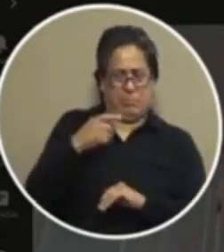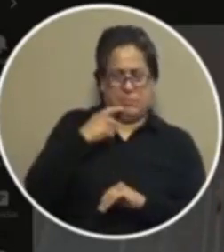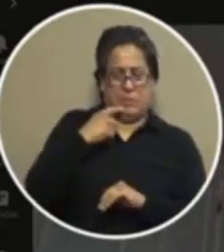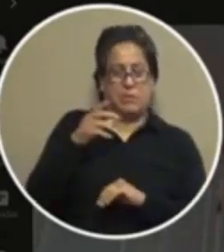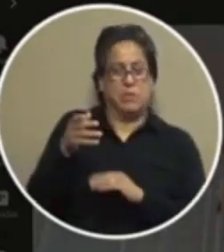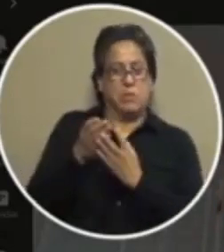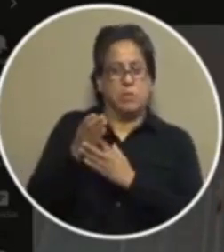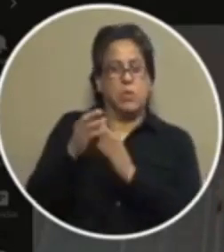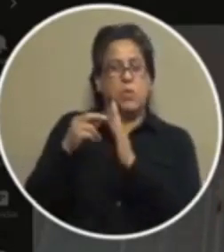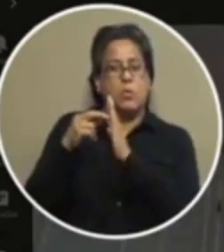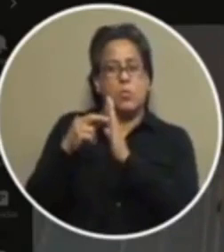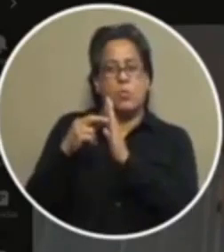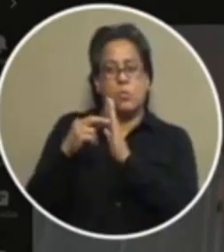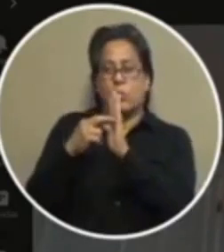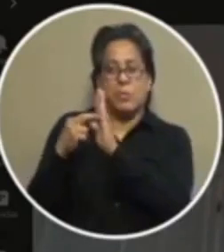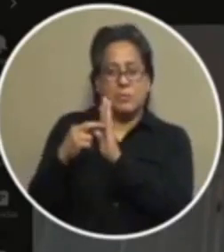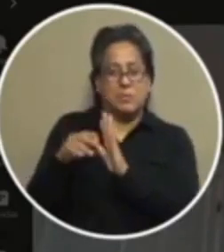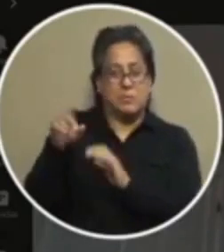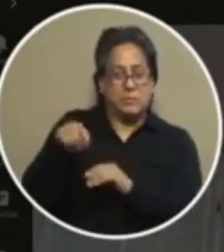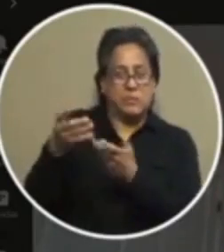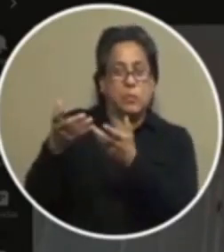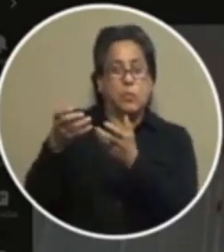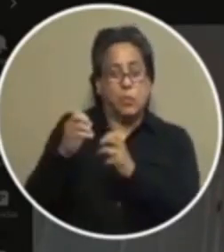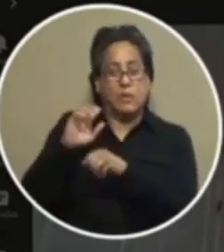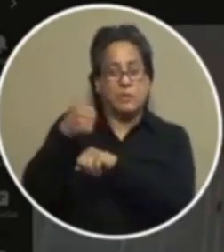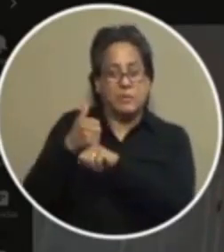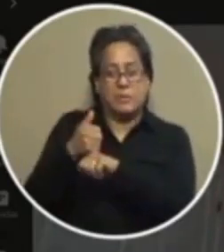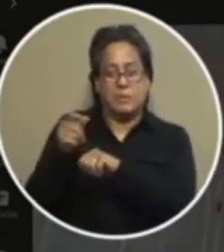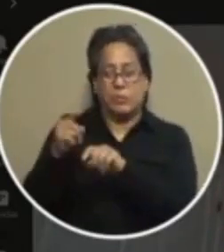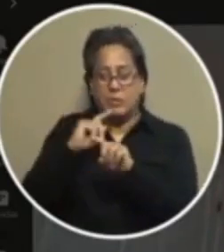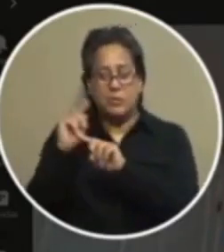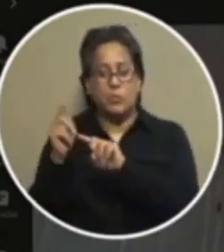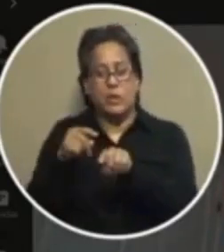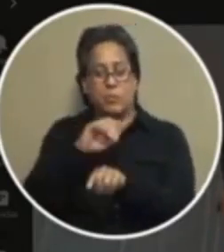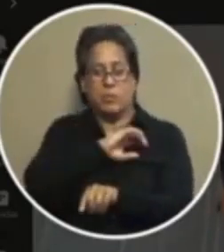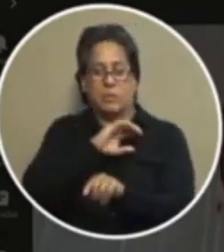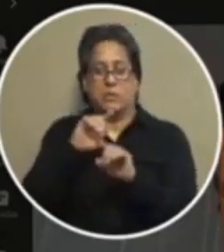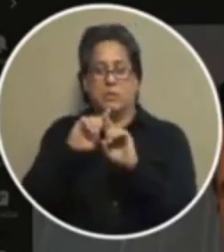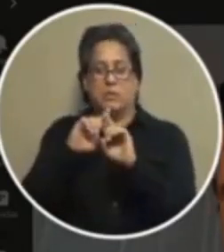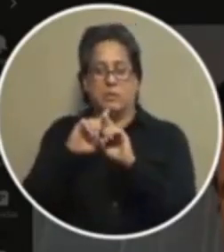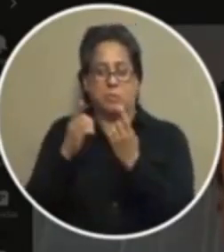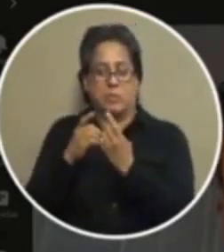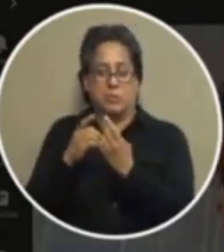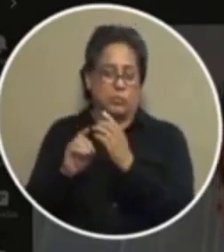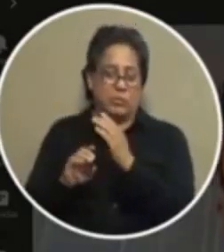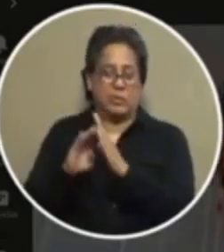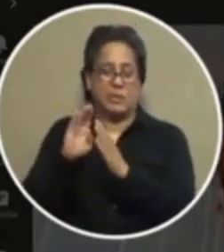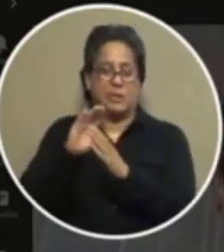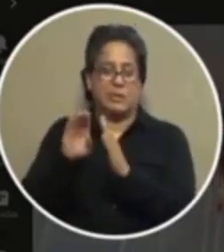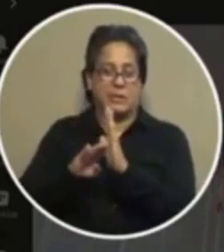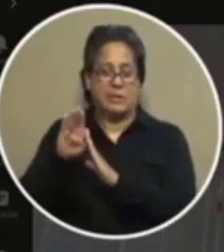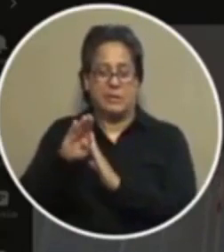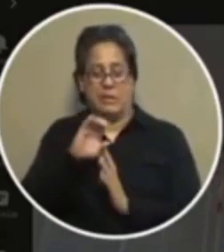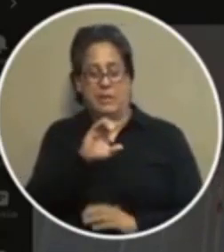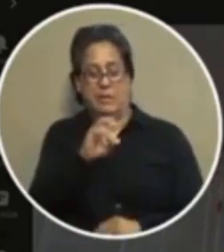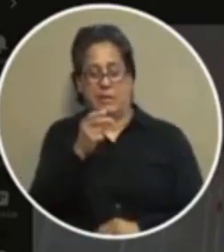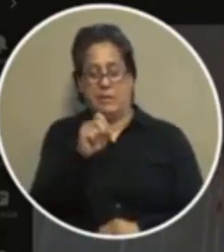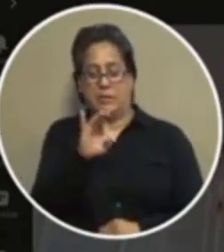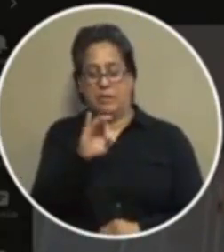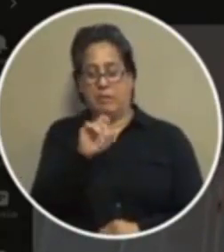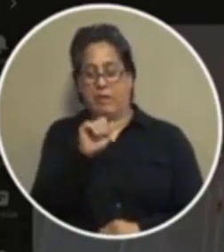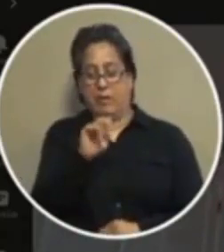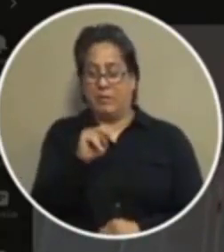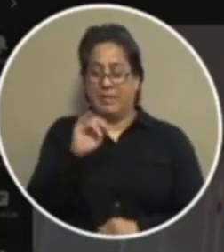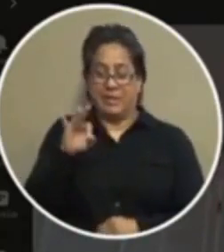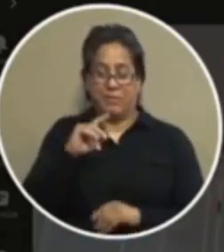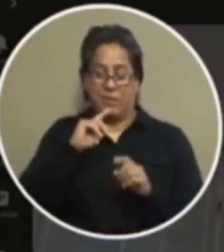representatives is wanting to implement this or directing the police department to implement and i even heard chief ellen say that if he is